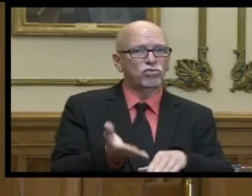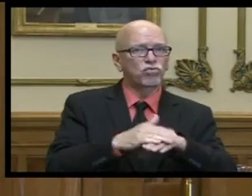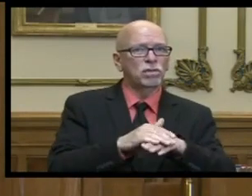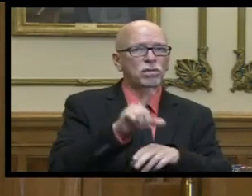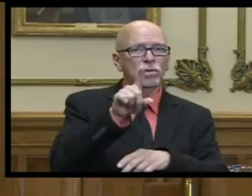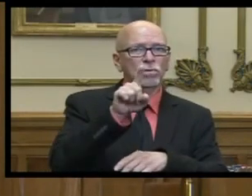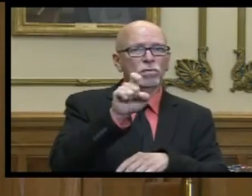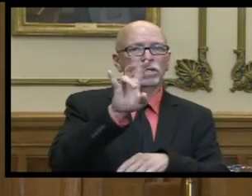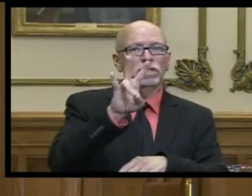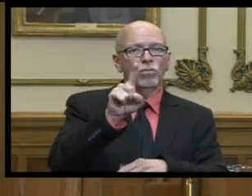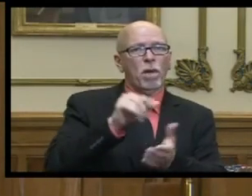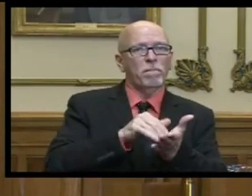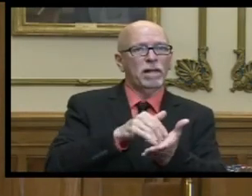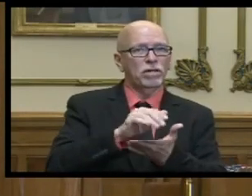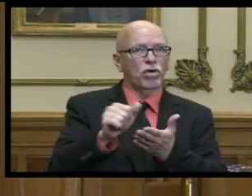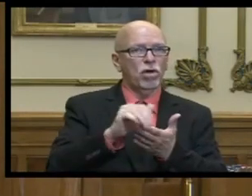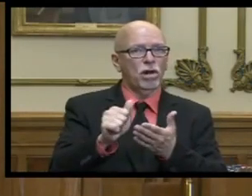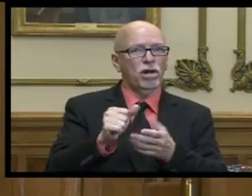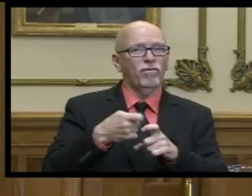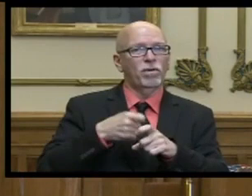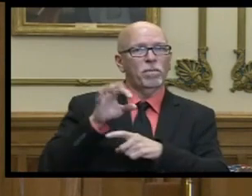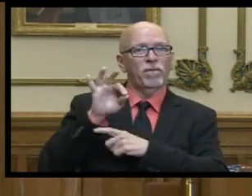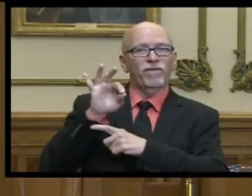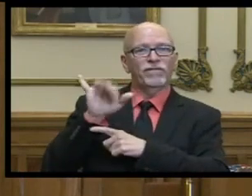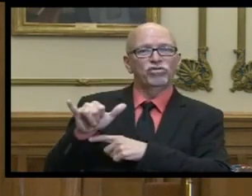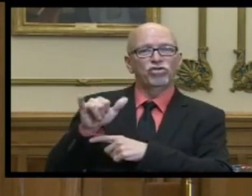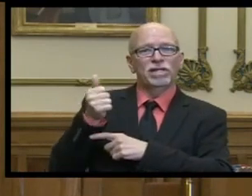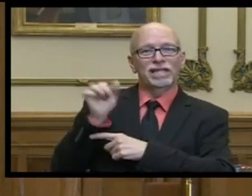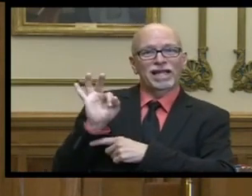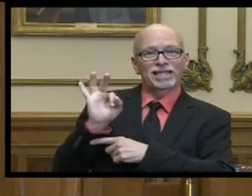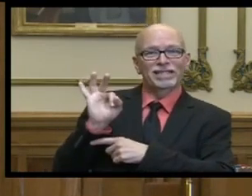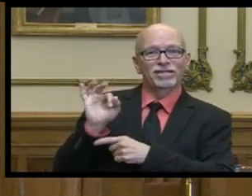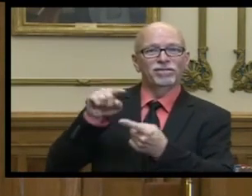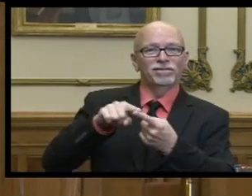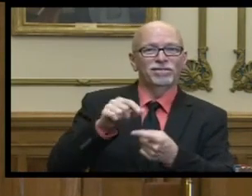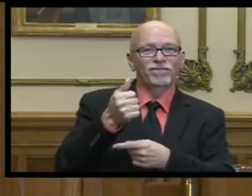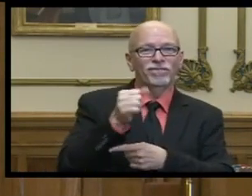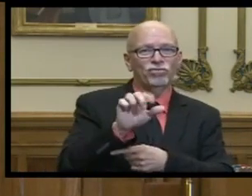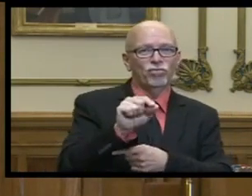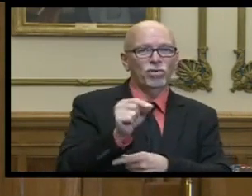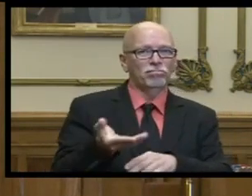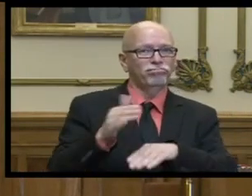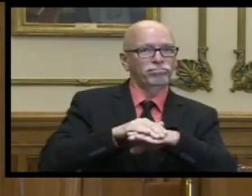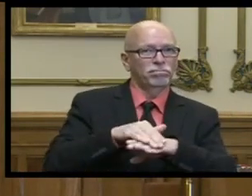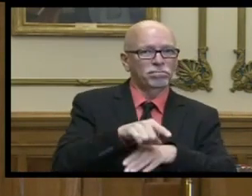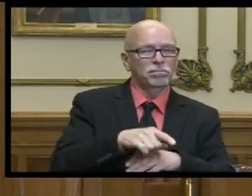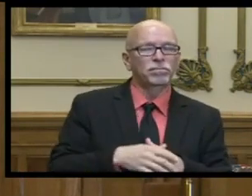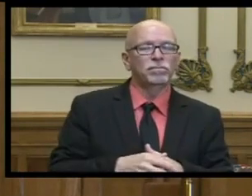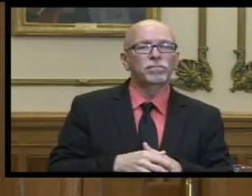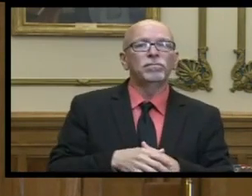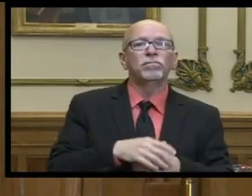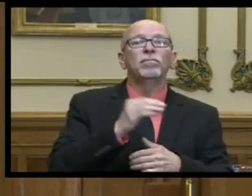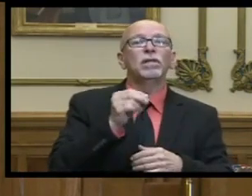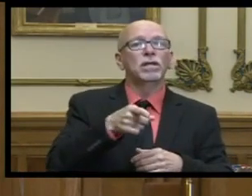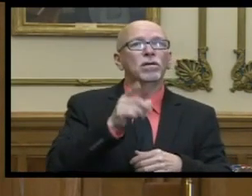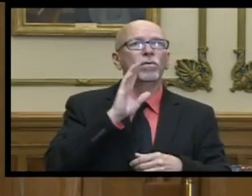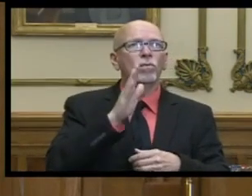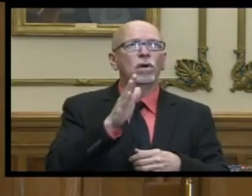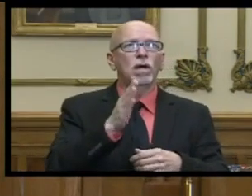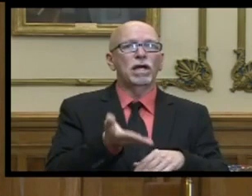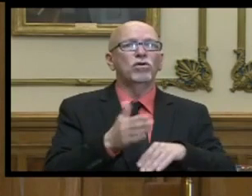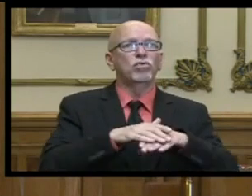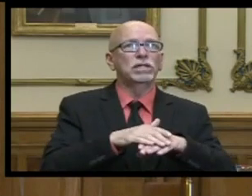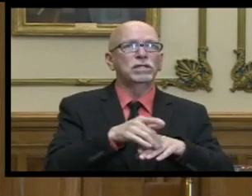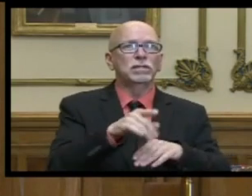171 million dollars from fiscal year 19 to fiscal year 20 and is scheduled to